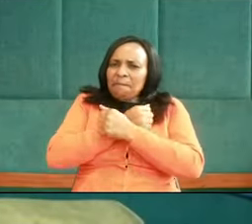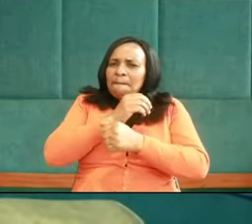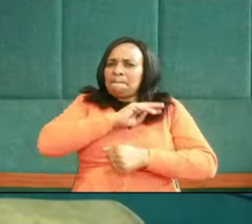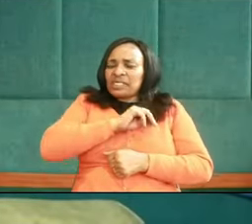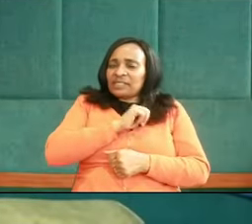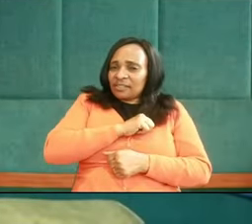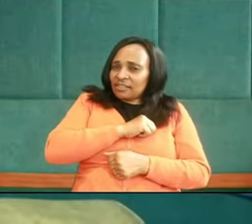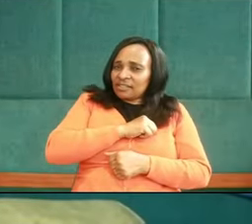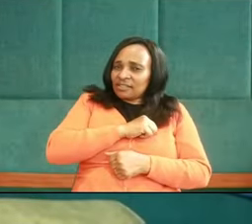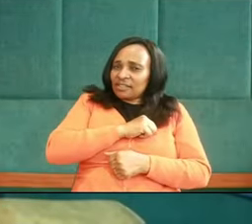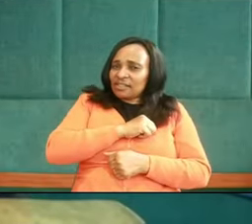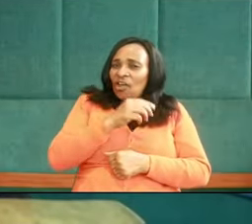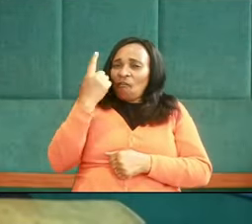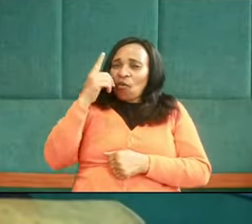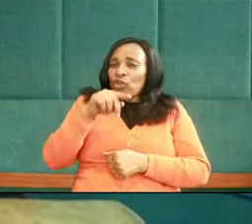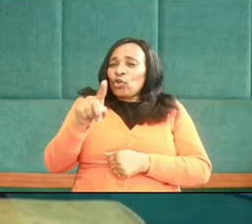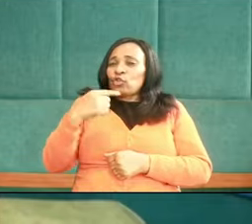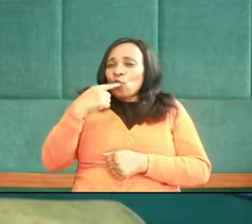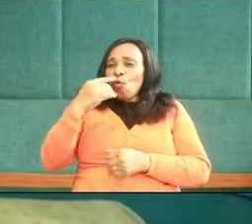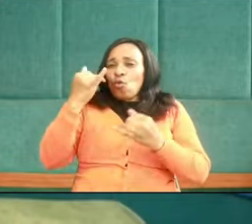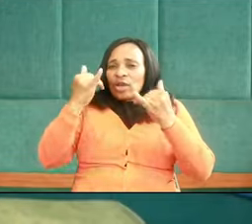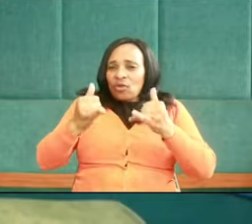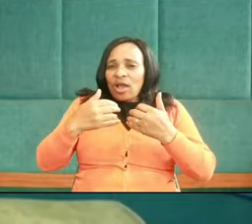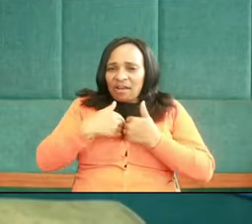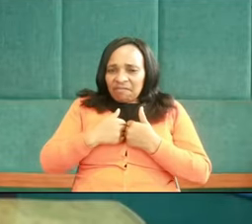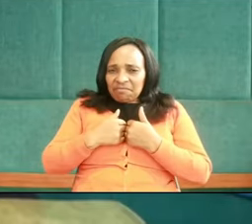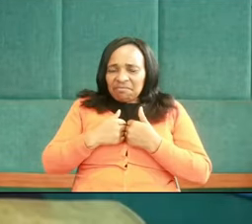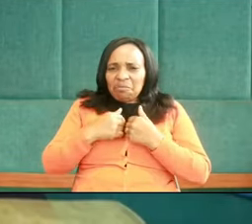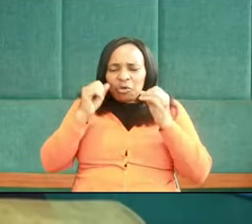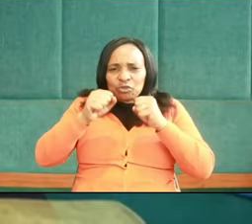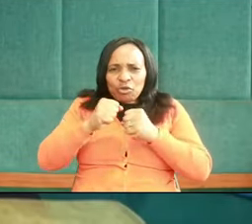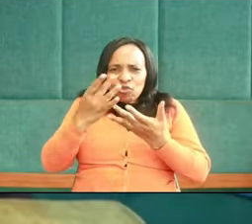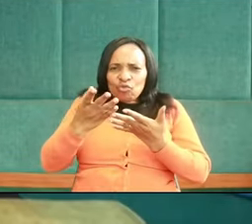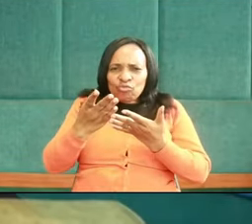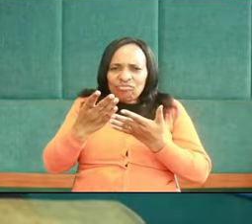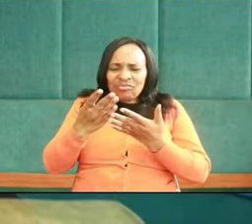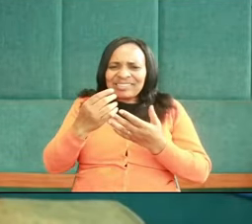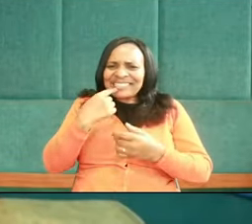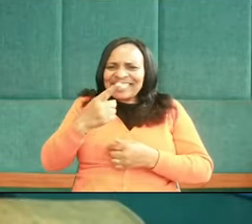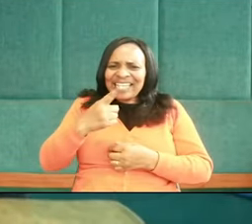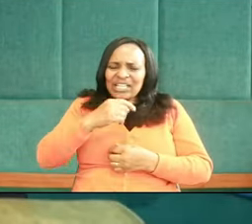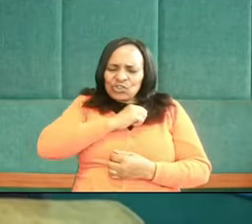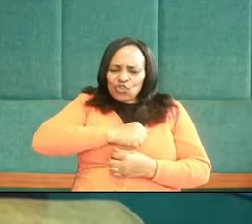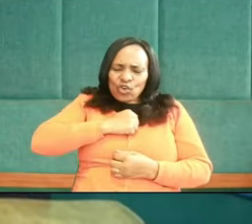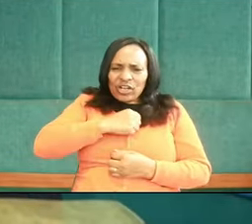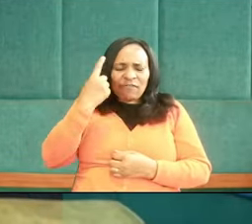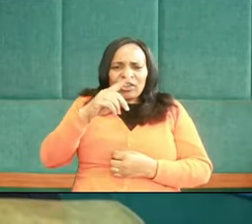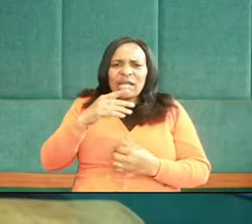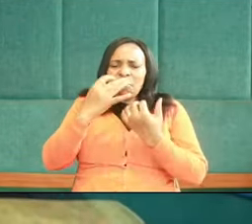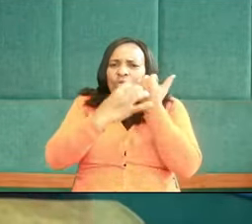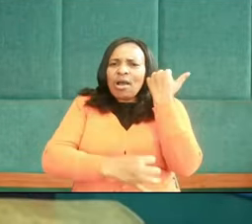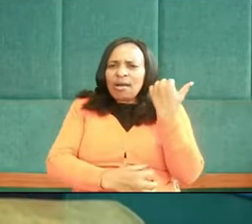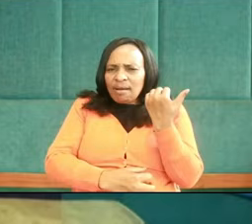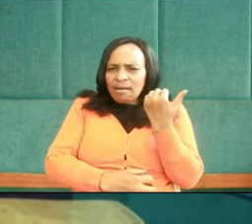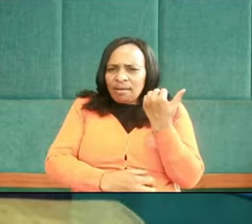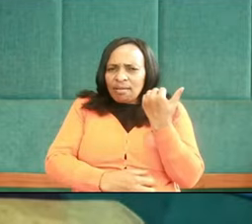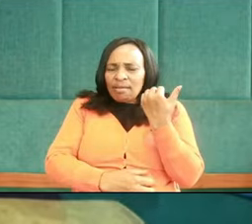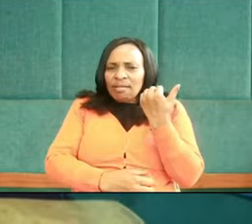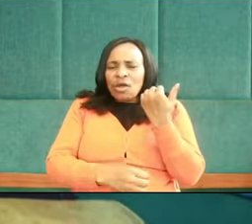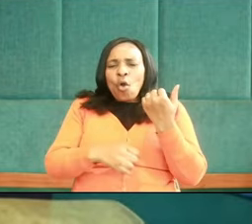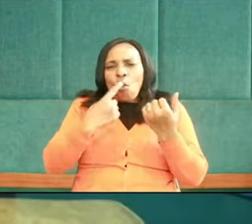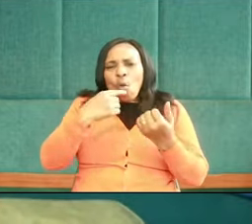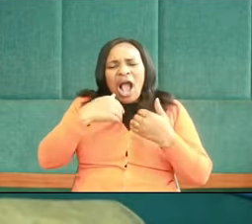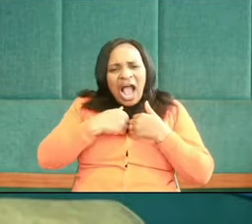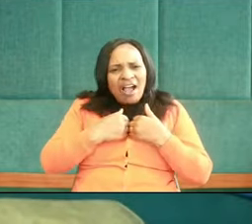pity to those who are needy. Do you pity the poor? Do you show kindness for the less fortunate?